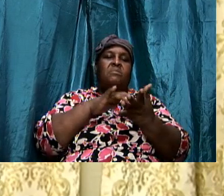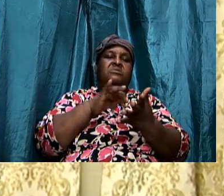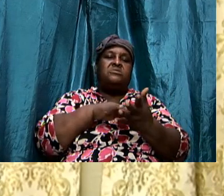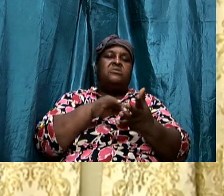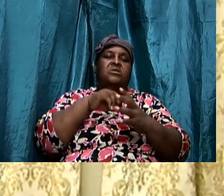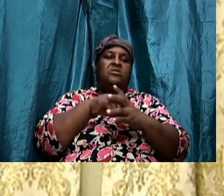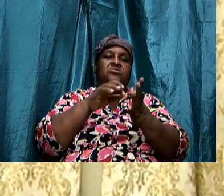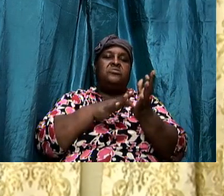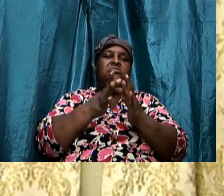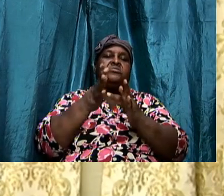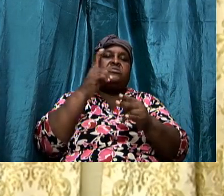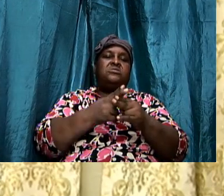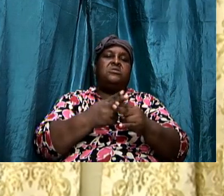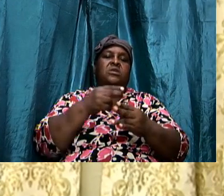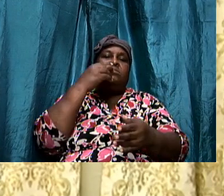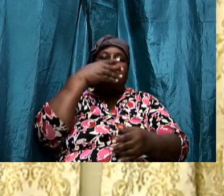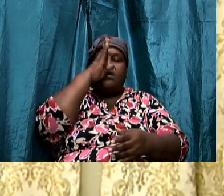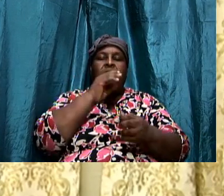God bless you.